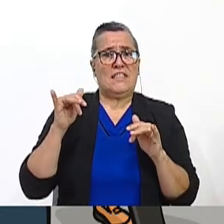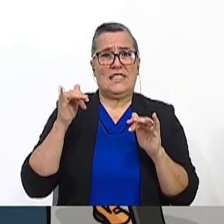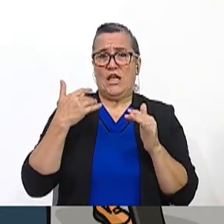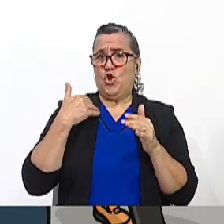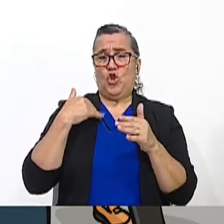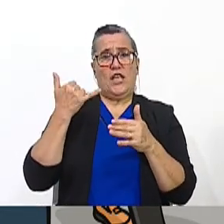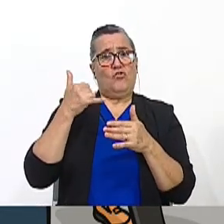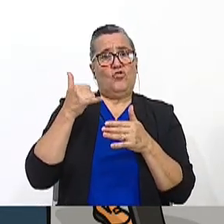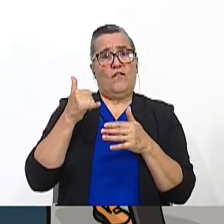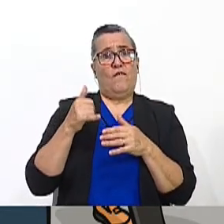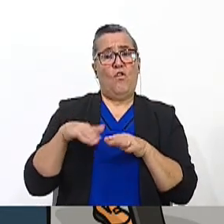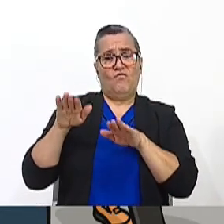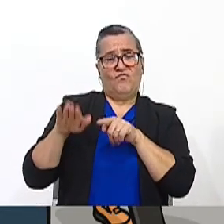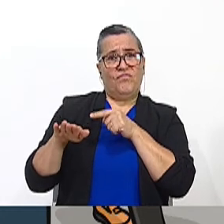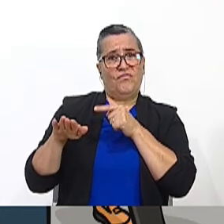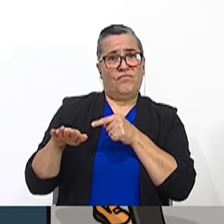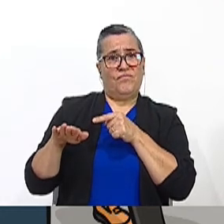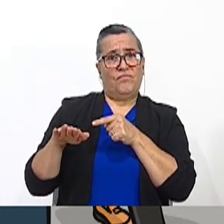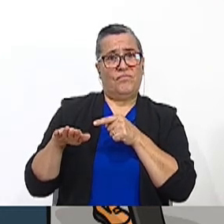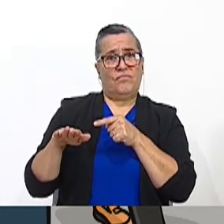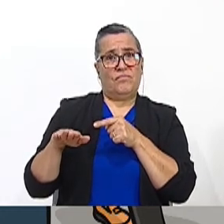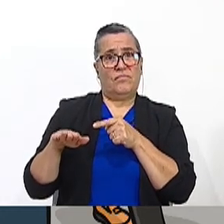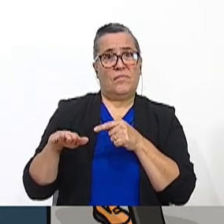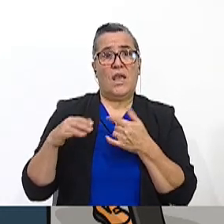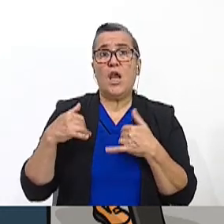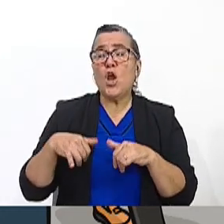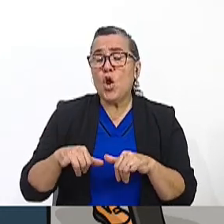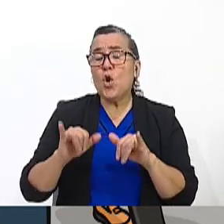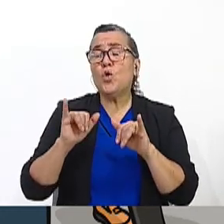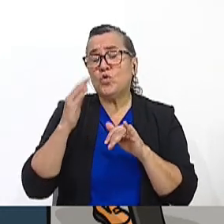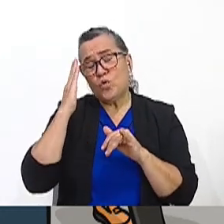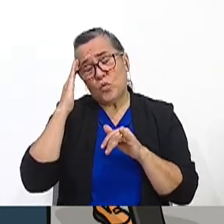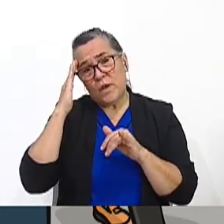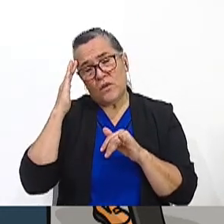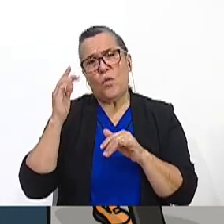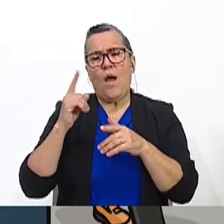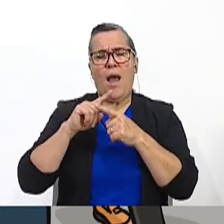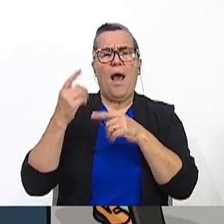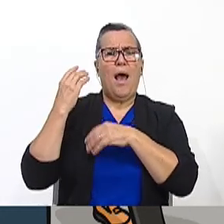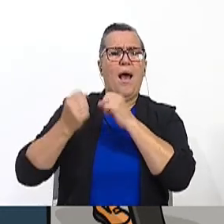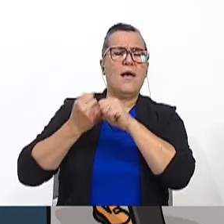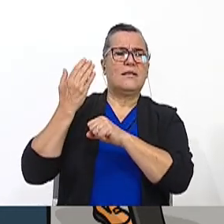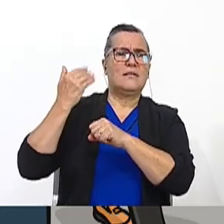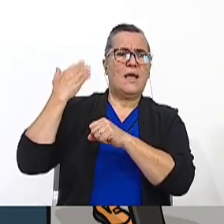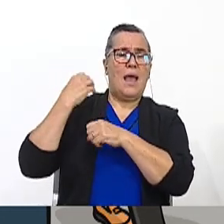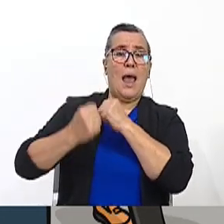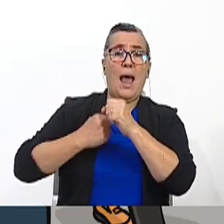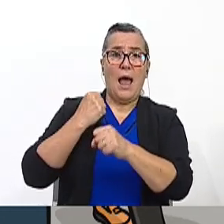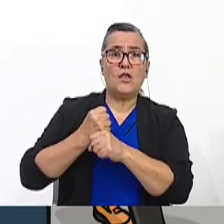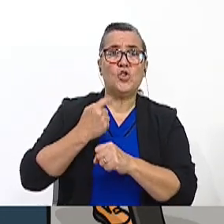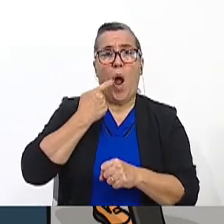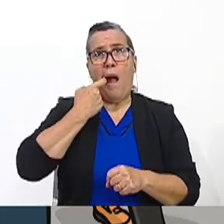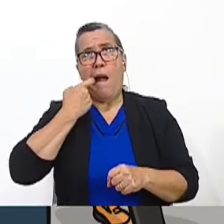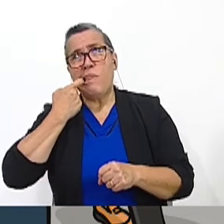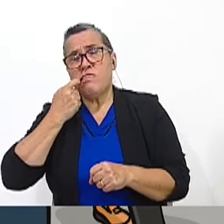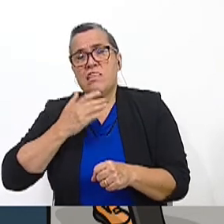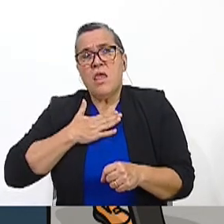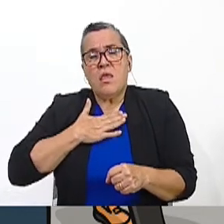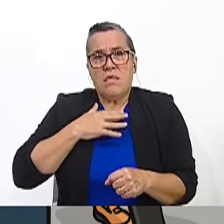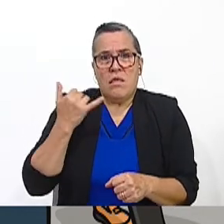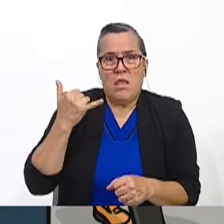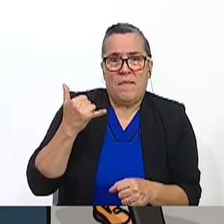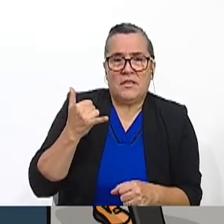beside them, even while sleeping. During a couple of years, I was deeply addicted to my smartphone.